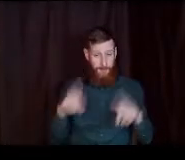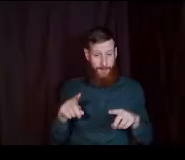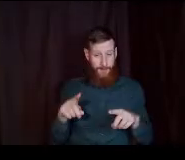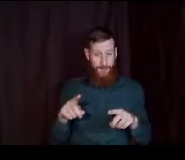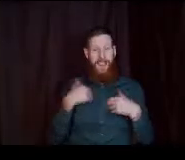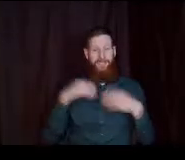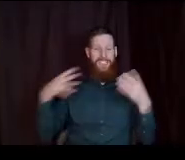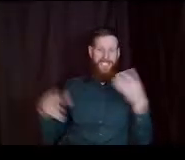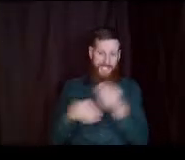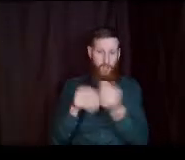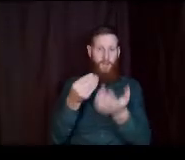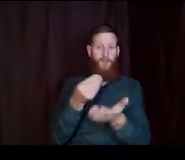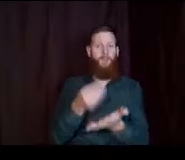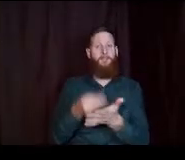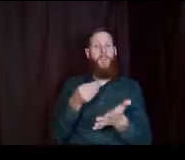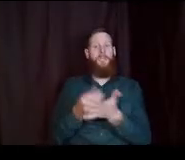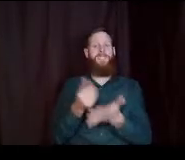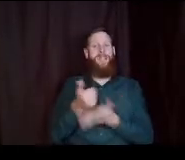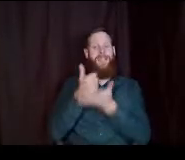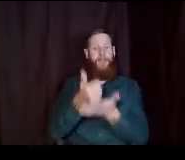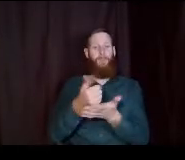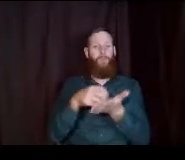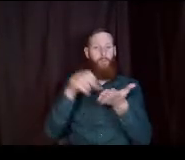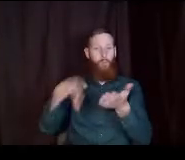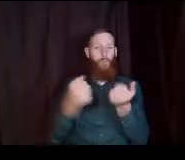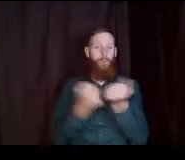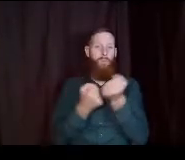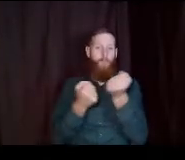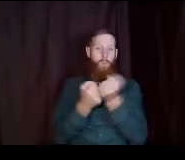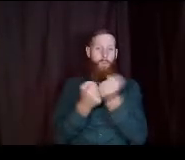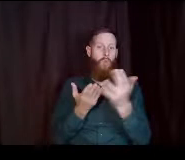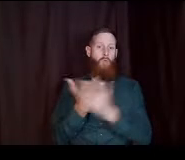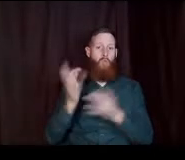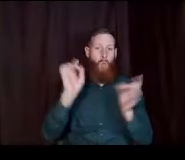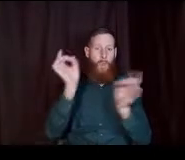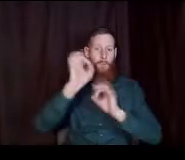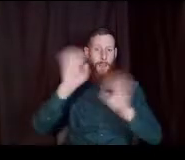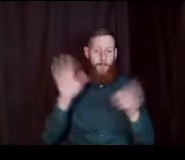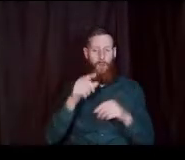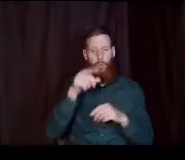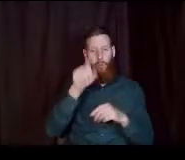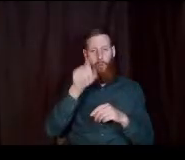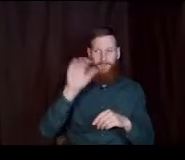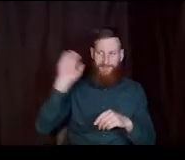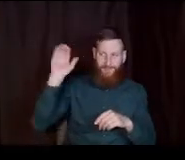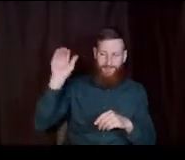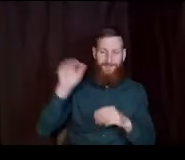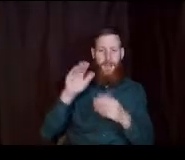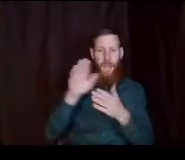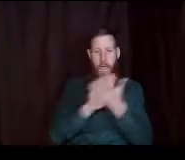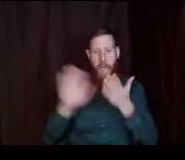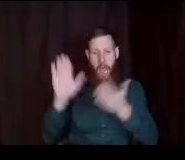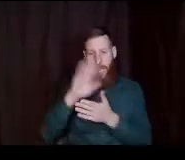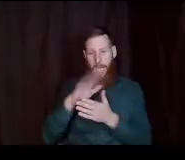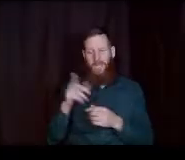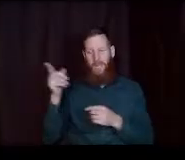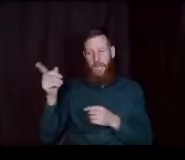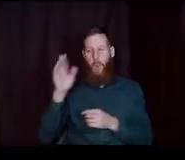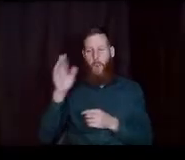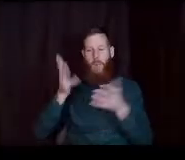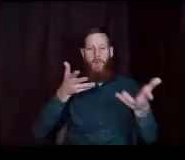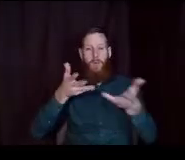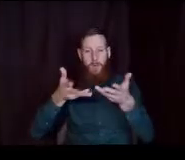to help support them through the pandemic and you have to reach out your college to receive those so they will continually work with you